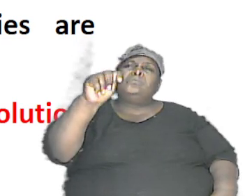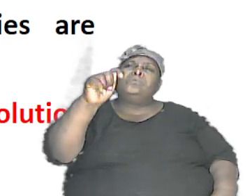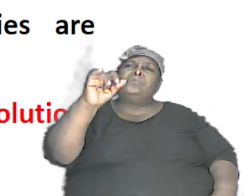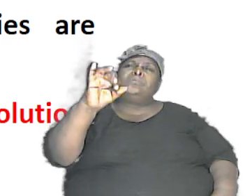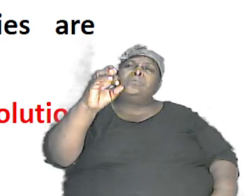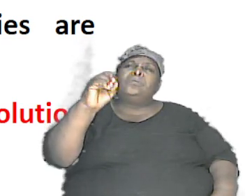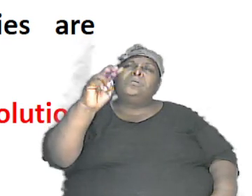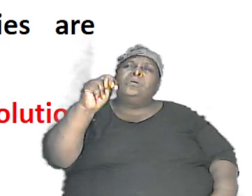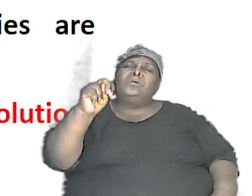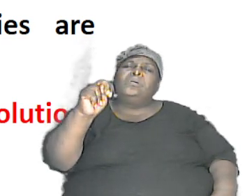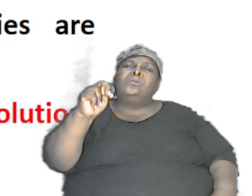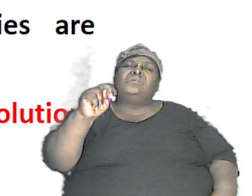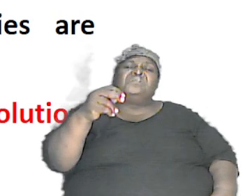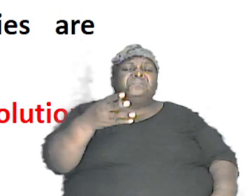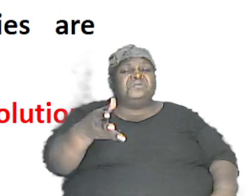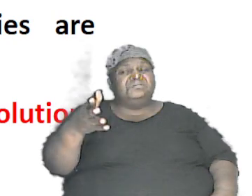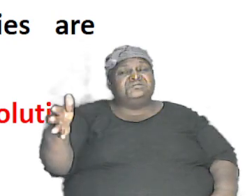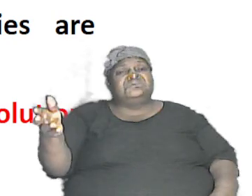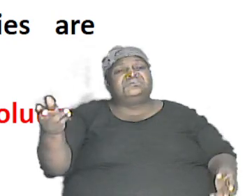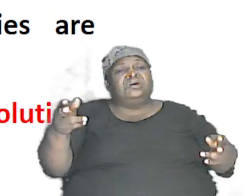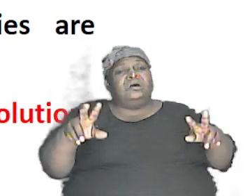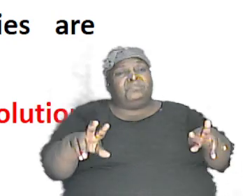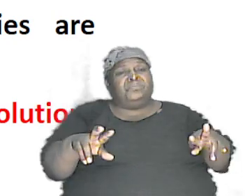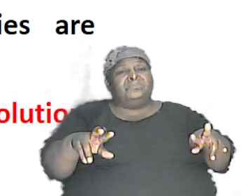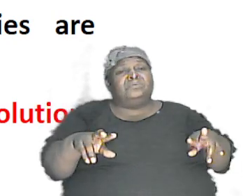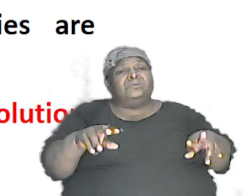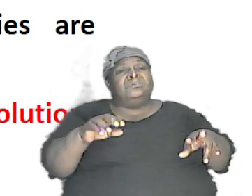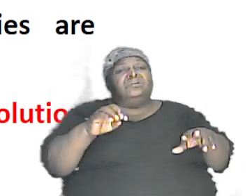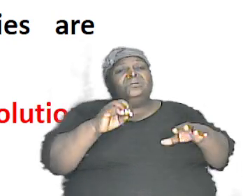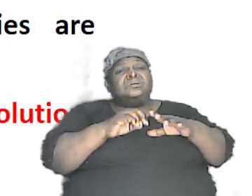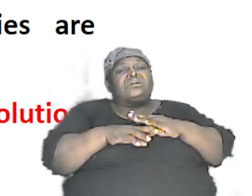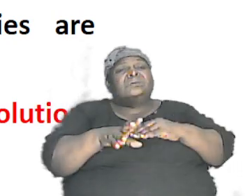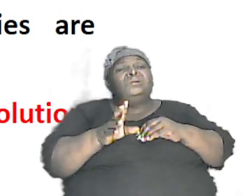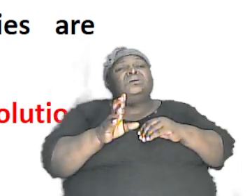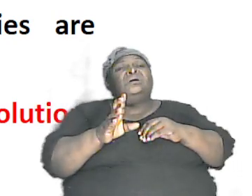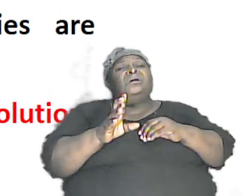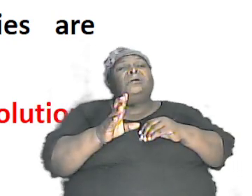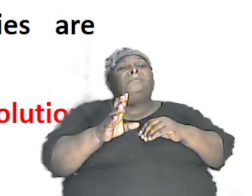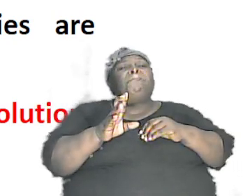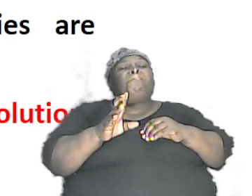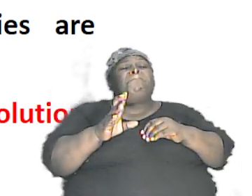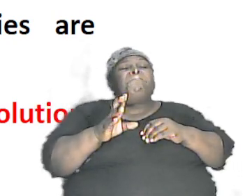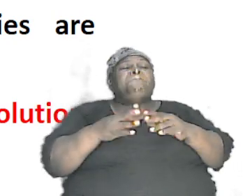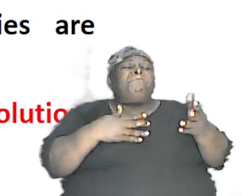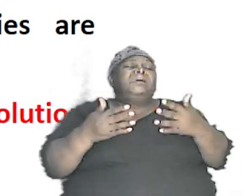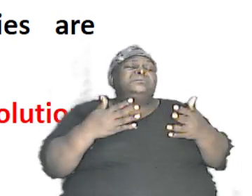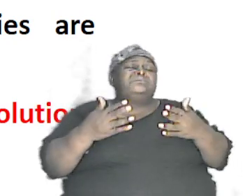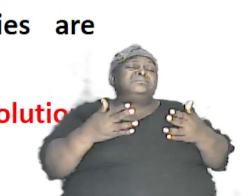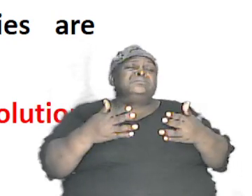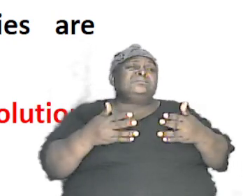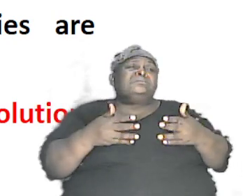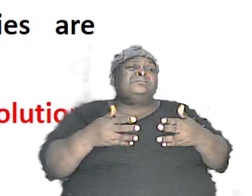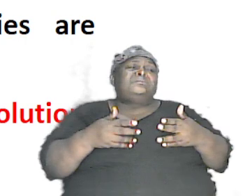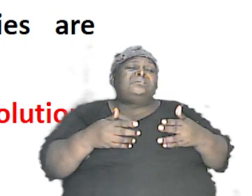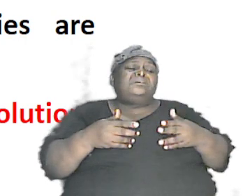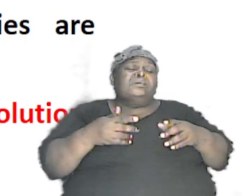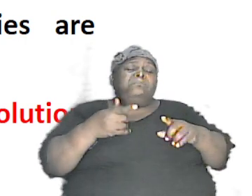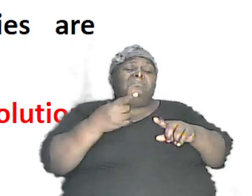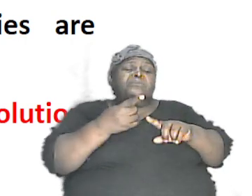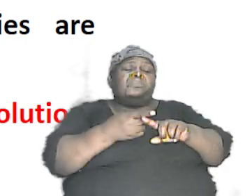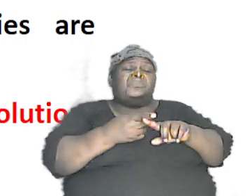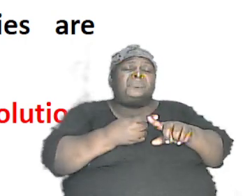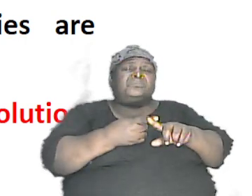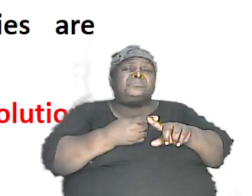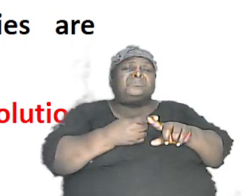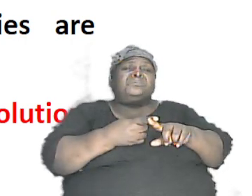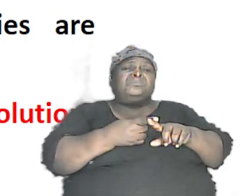these things can happen in a matter of months whatever time it takes for these